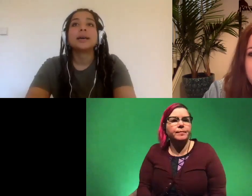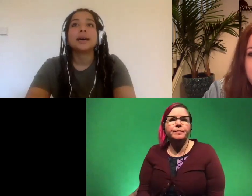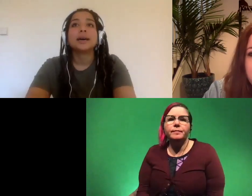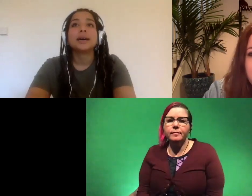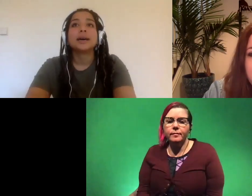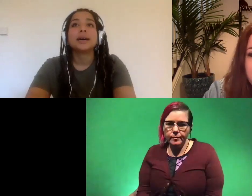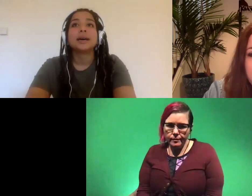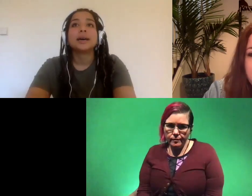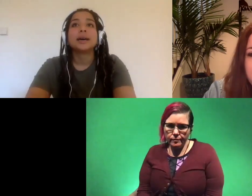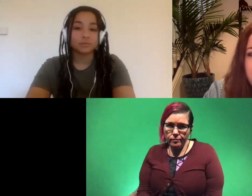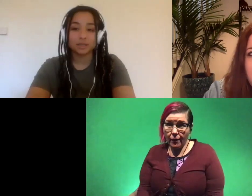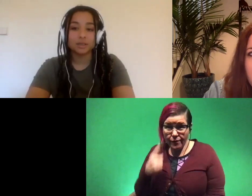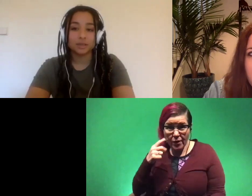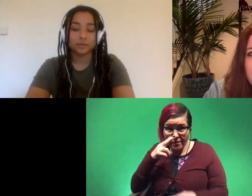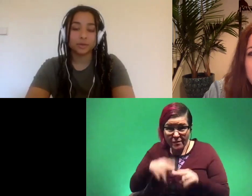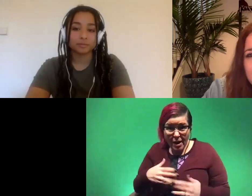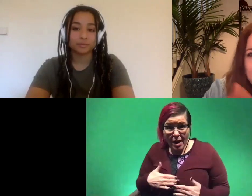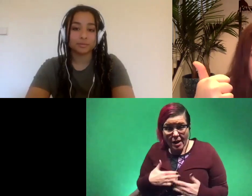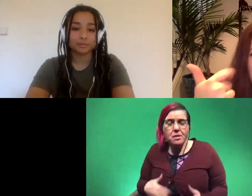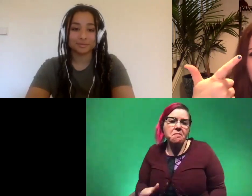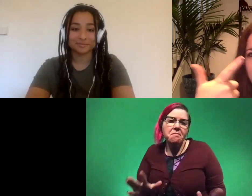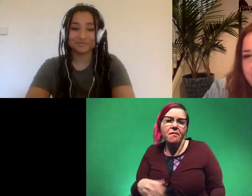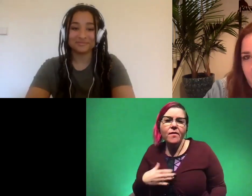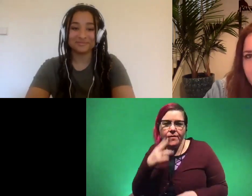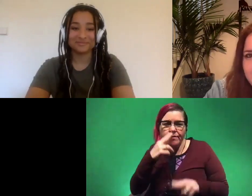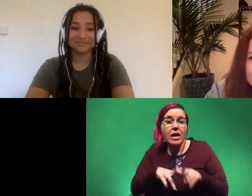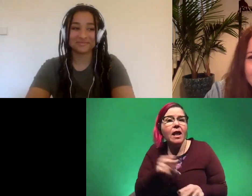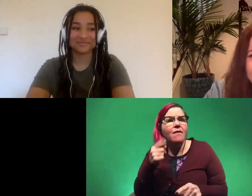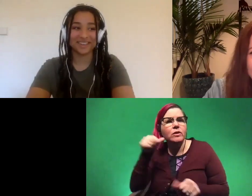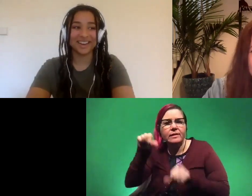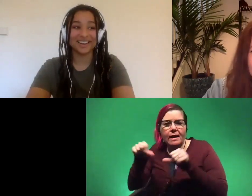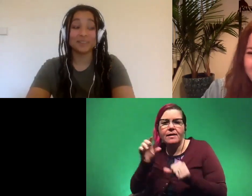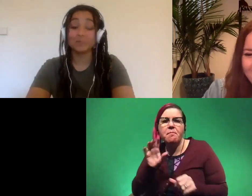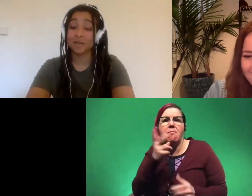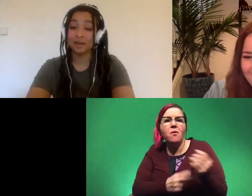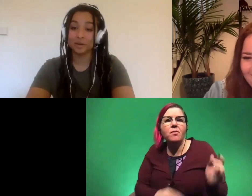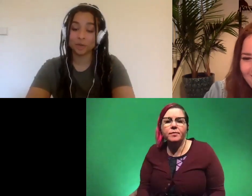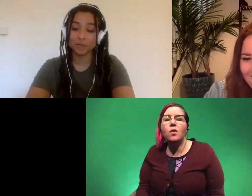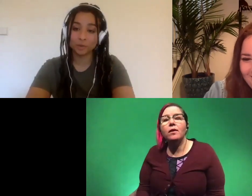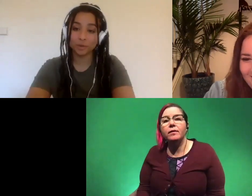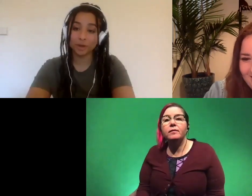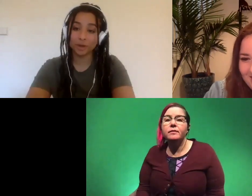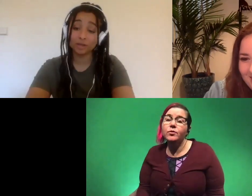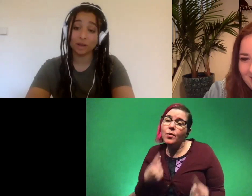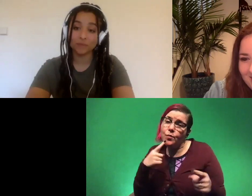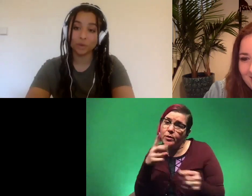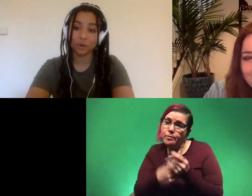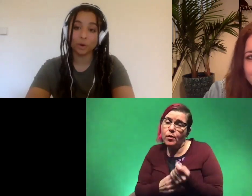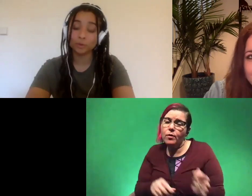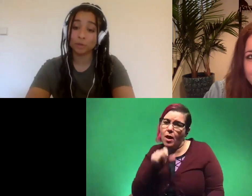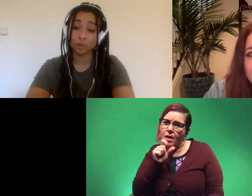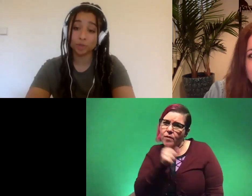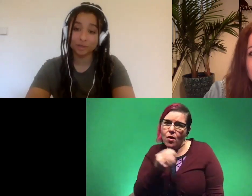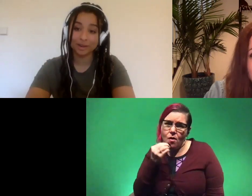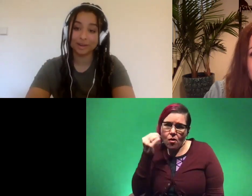uh for fun let's say for fun you can say for fun and for science uh yeah it works for both i actually i love to go home